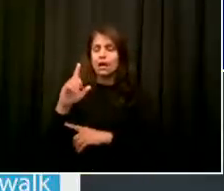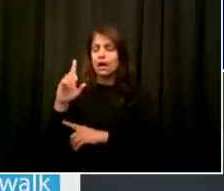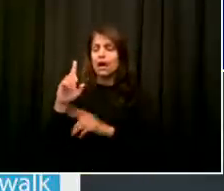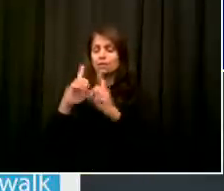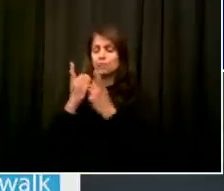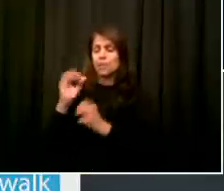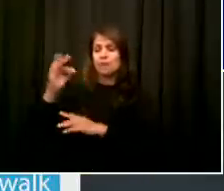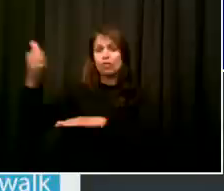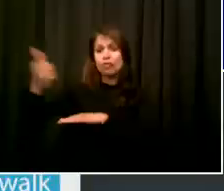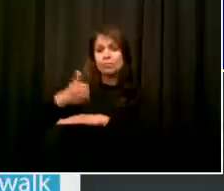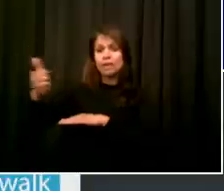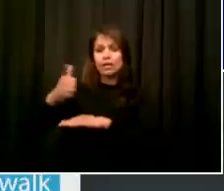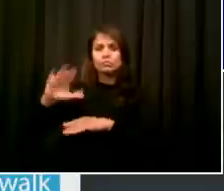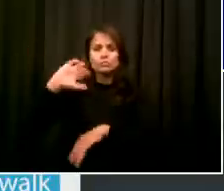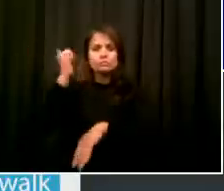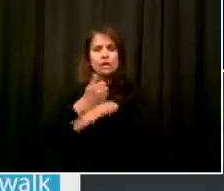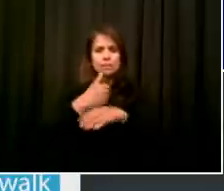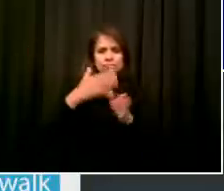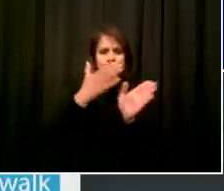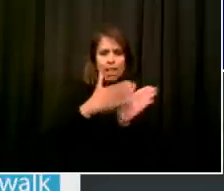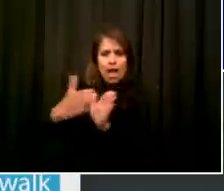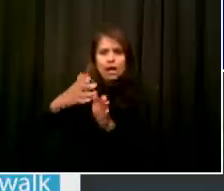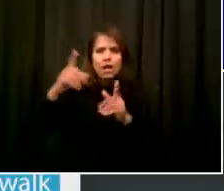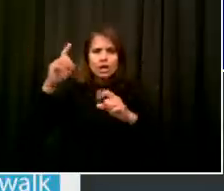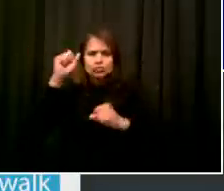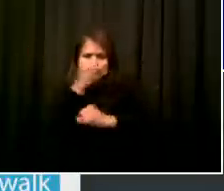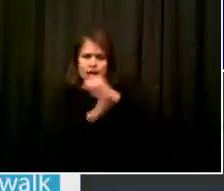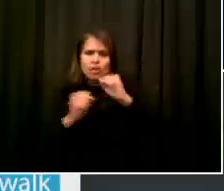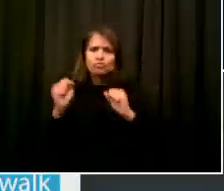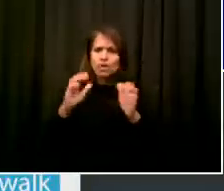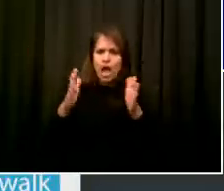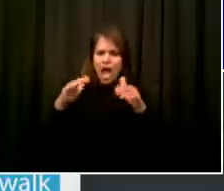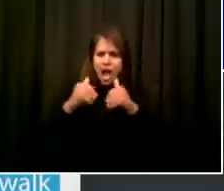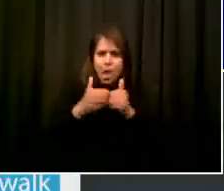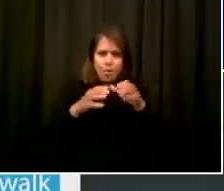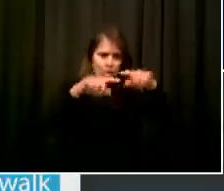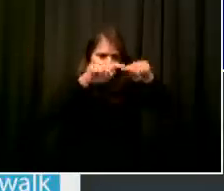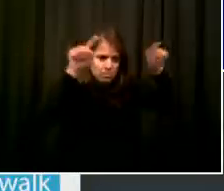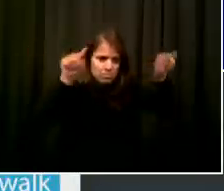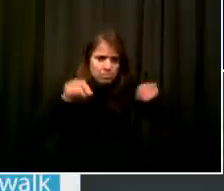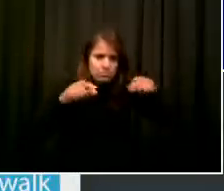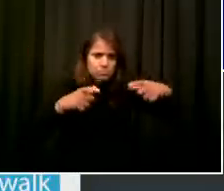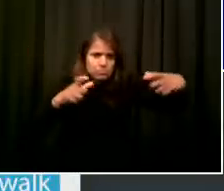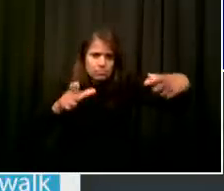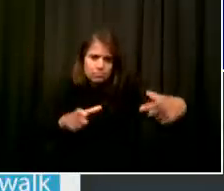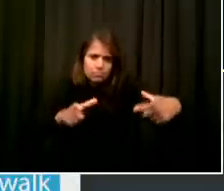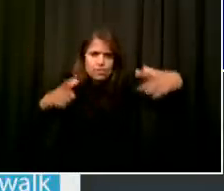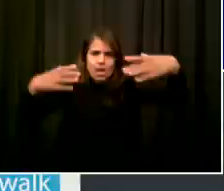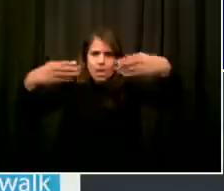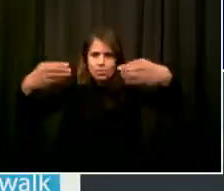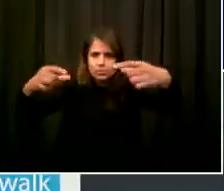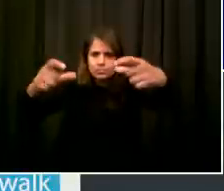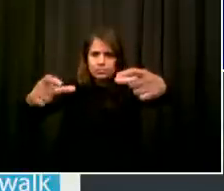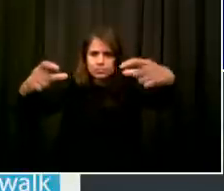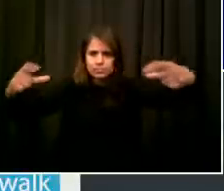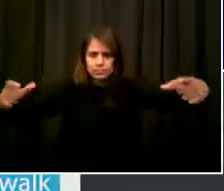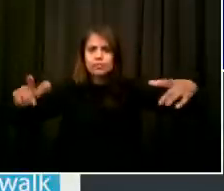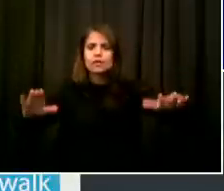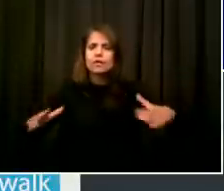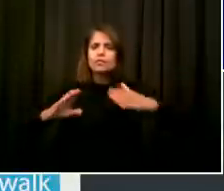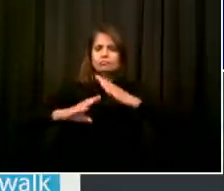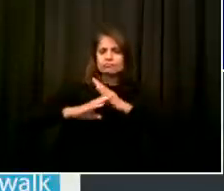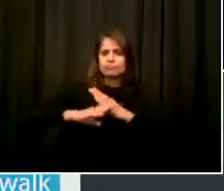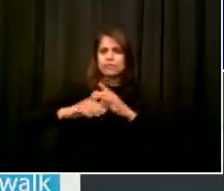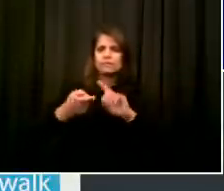bureaucratic way of opening our streets up for walking and biking. And the mayor challenged us to figure out how to do that quickly and in a non bureaucratic way for